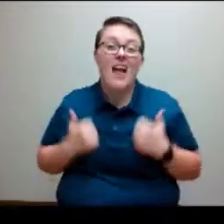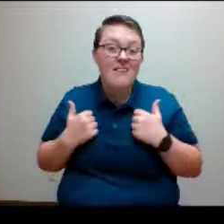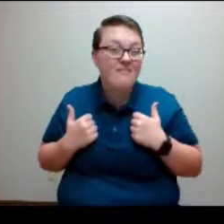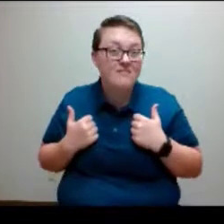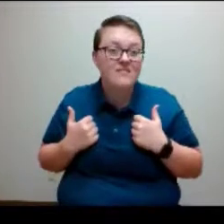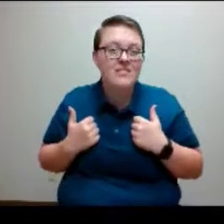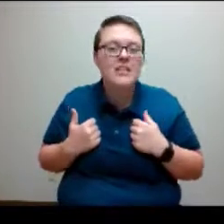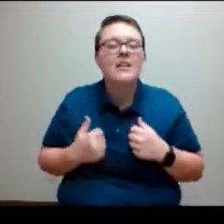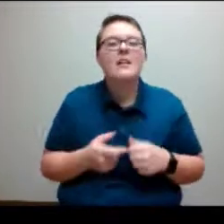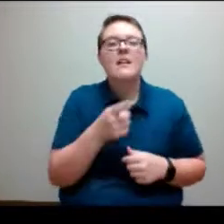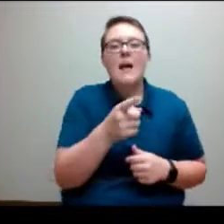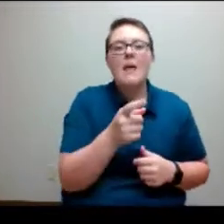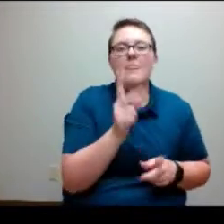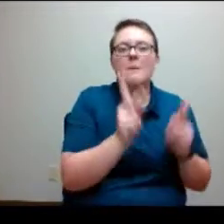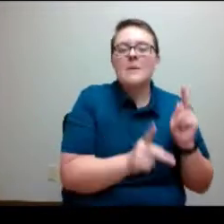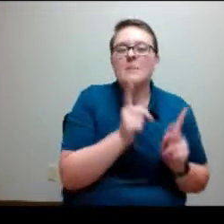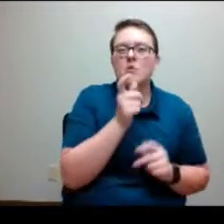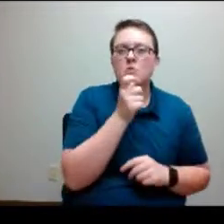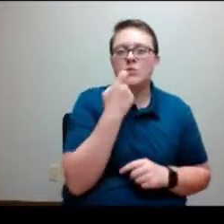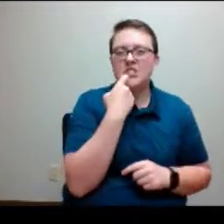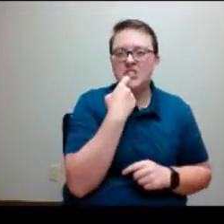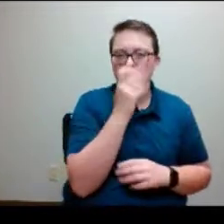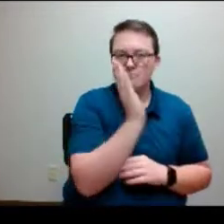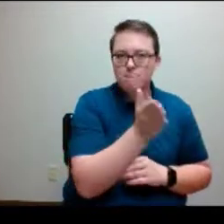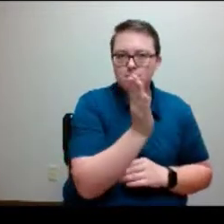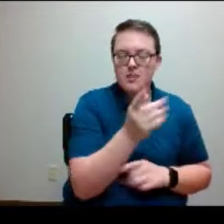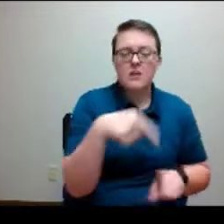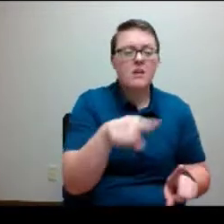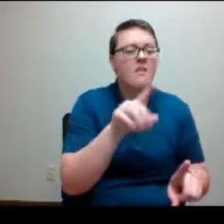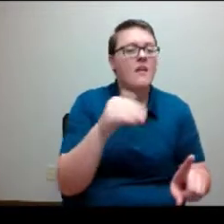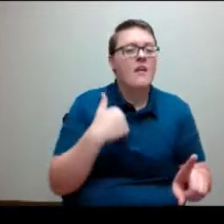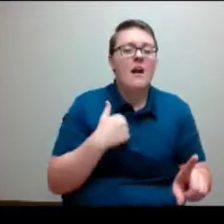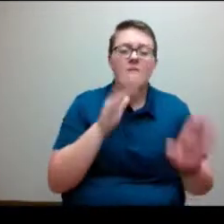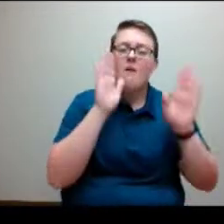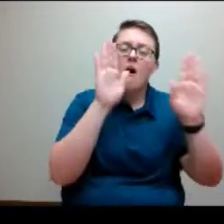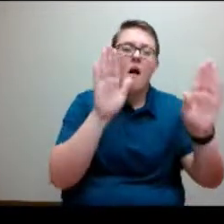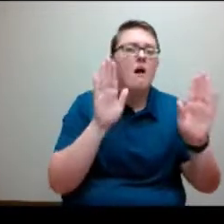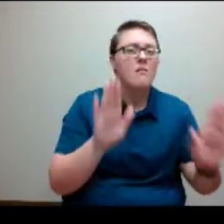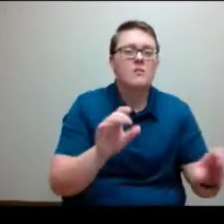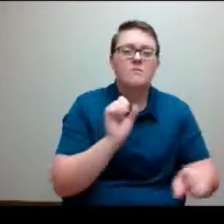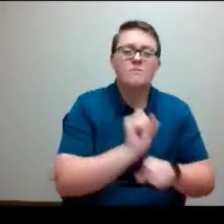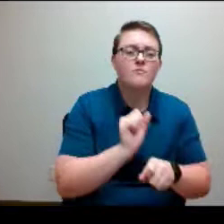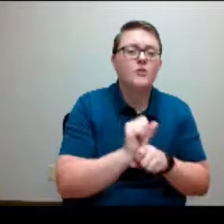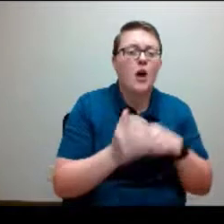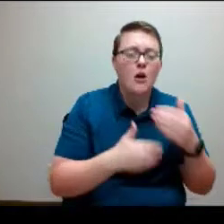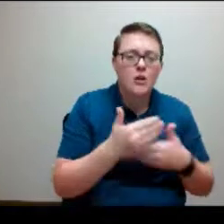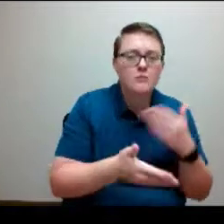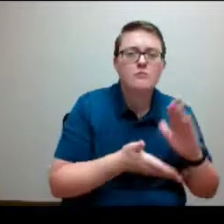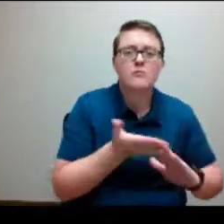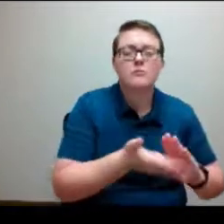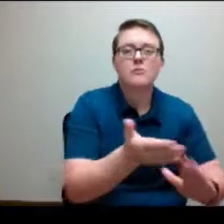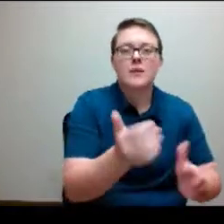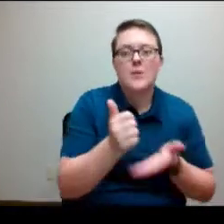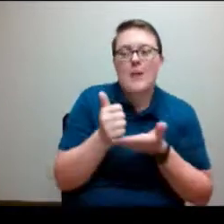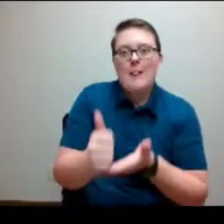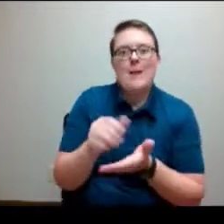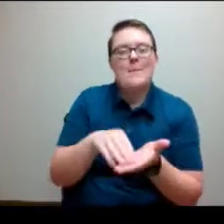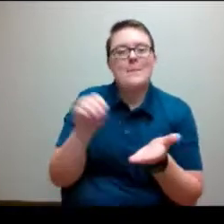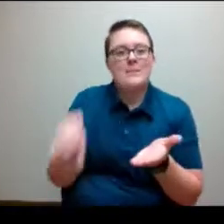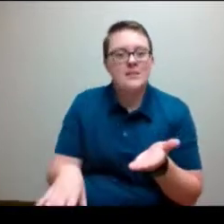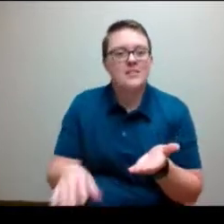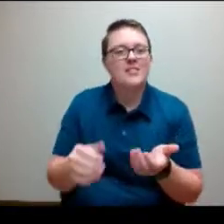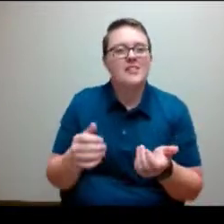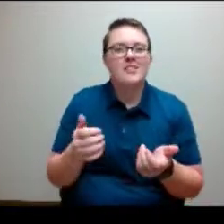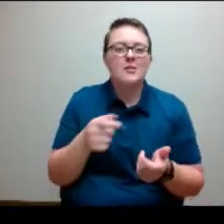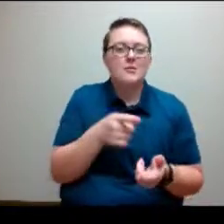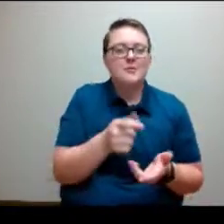folks do a phenomenal job of trying to keep people and have activities that help them keep both feet in the boat and help them pull one in back in